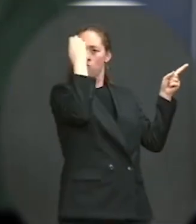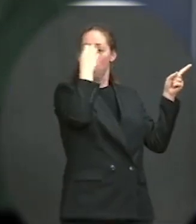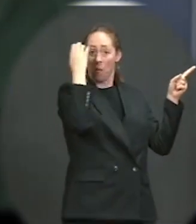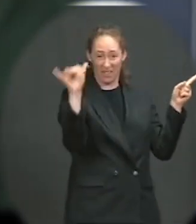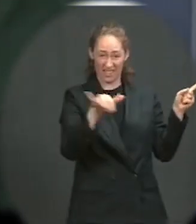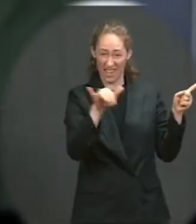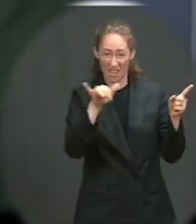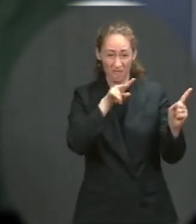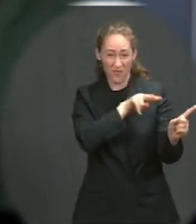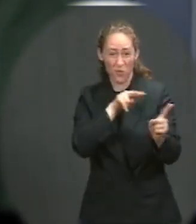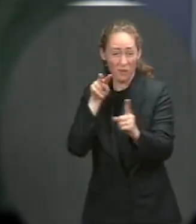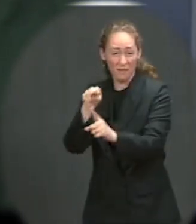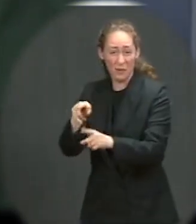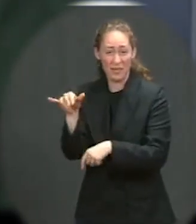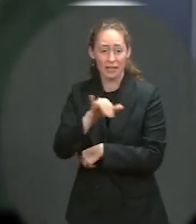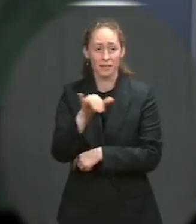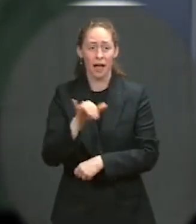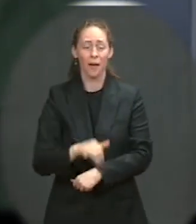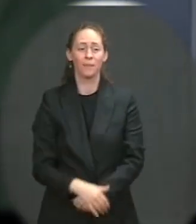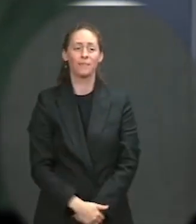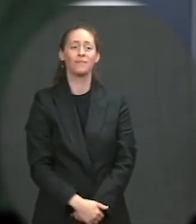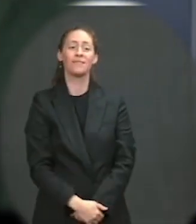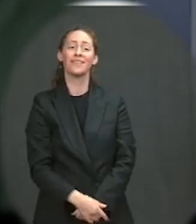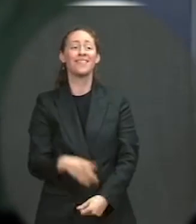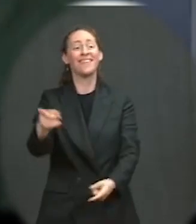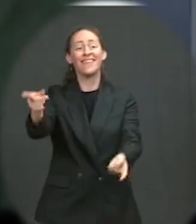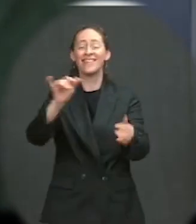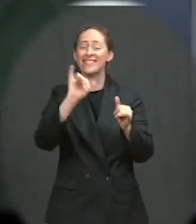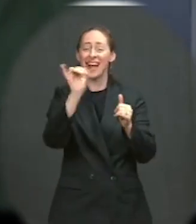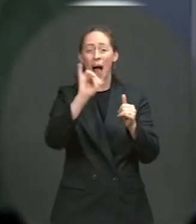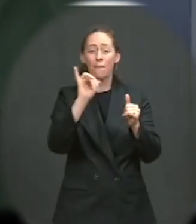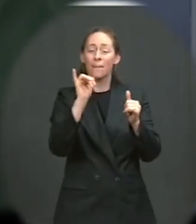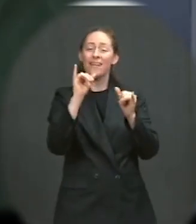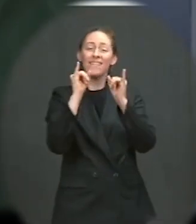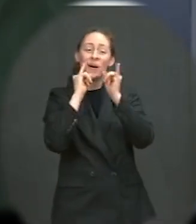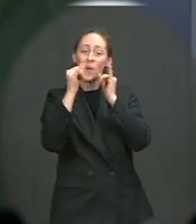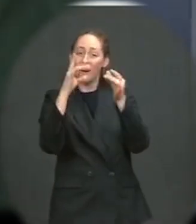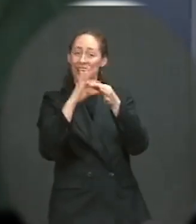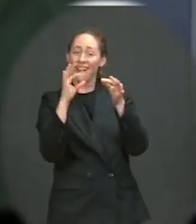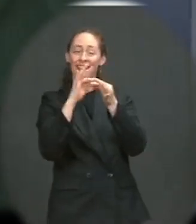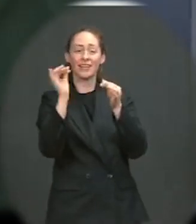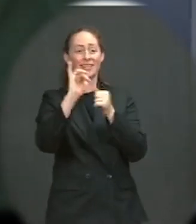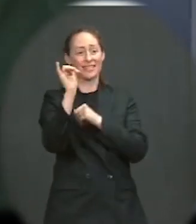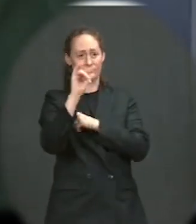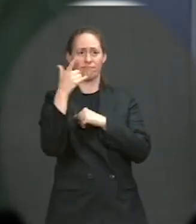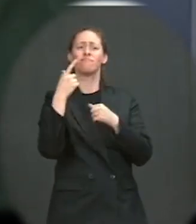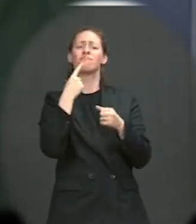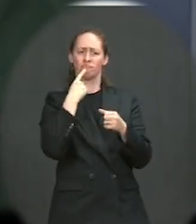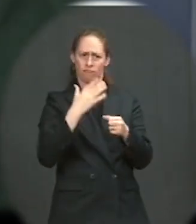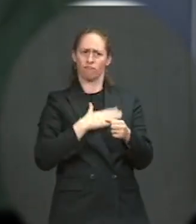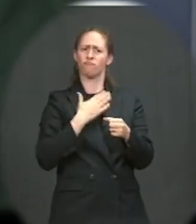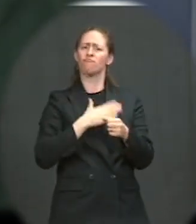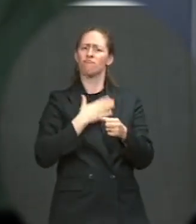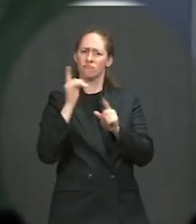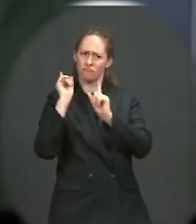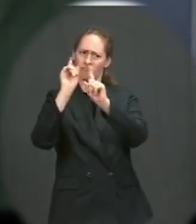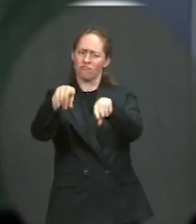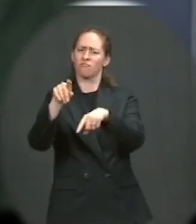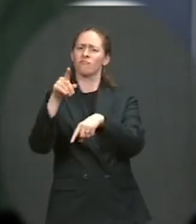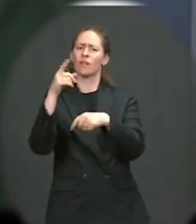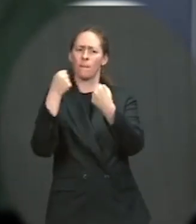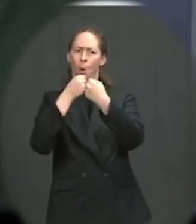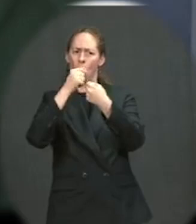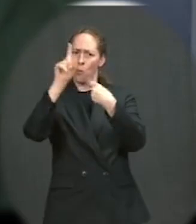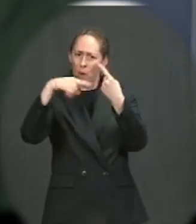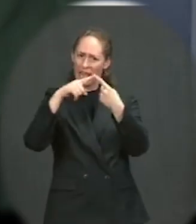Peter, I think she also said in the same interview that she would be open to going to the border at an appropriate time. And what I'm conveying to you is